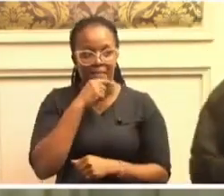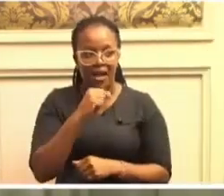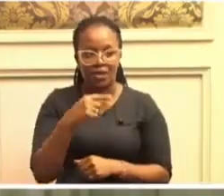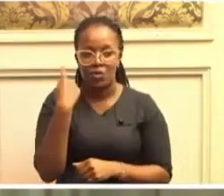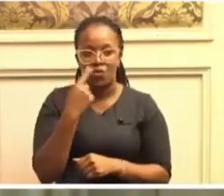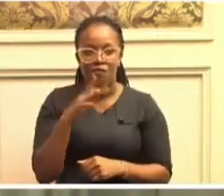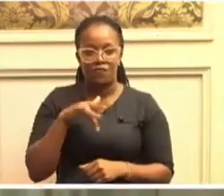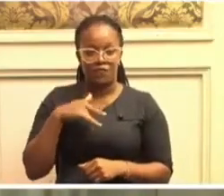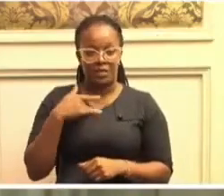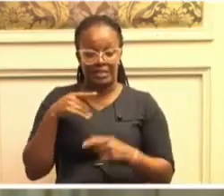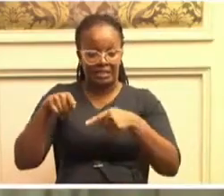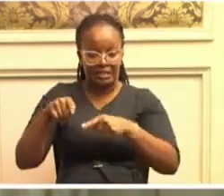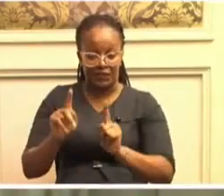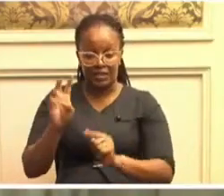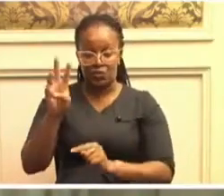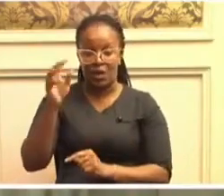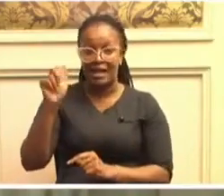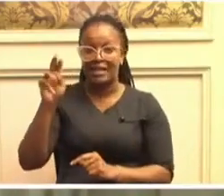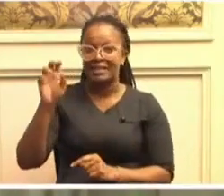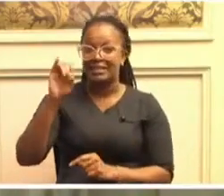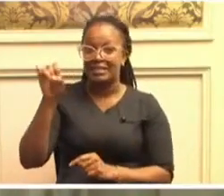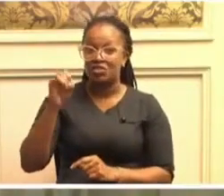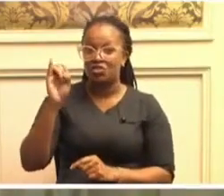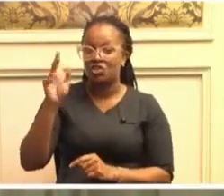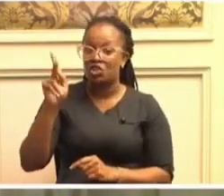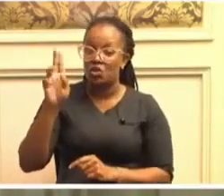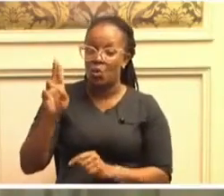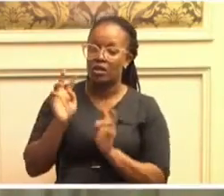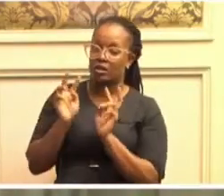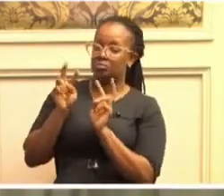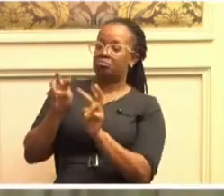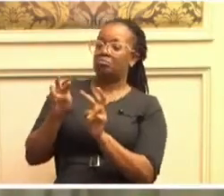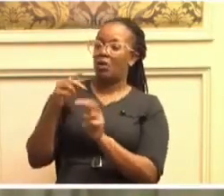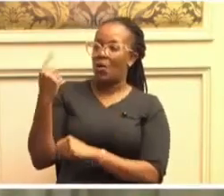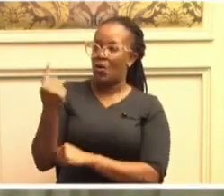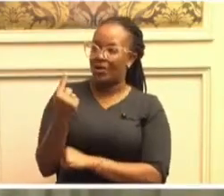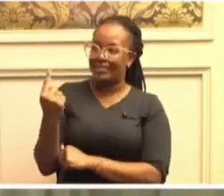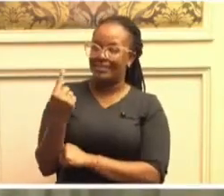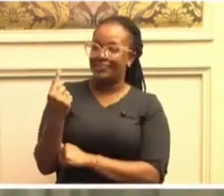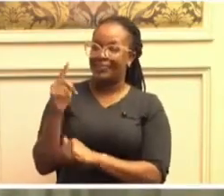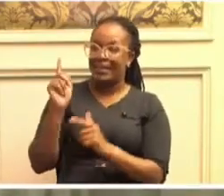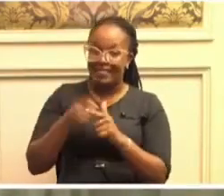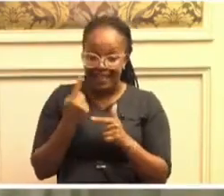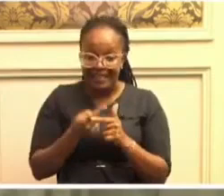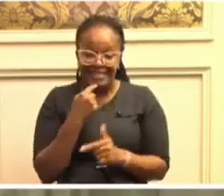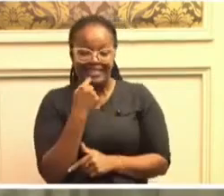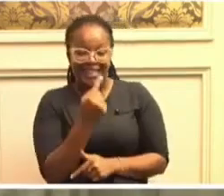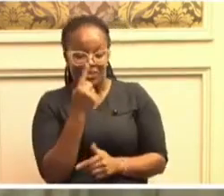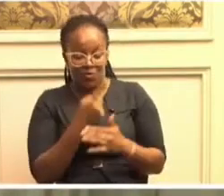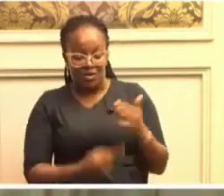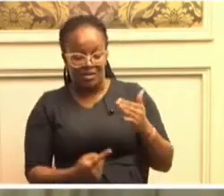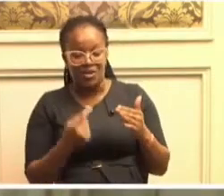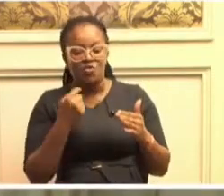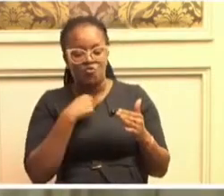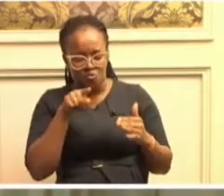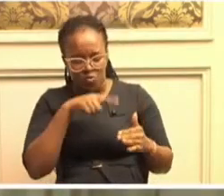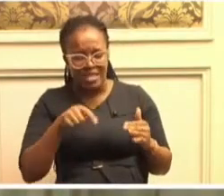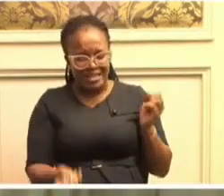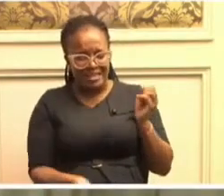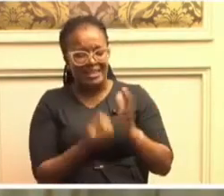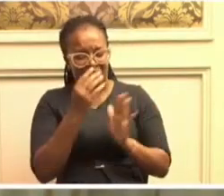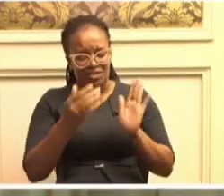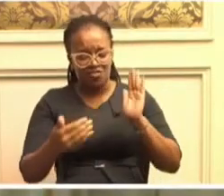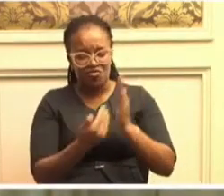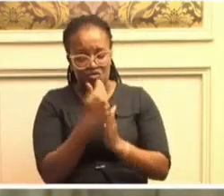is Wanjiku, whenever it is convenient, is just looking. And then she says, create new laws